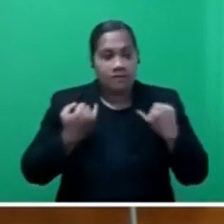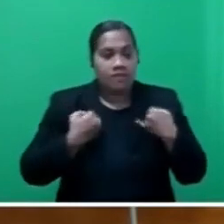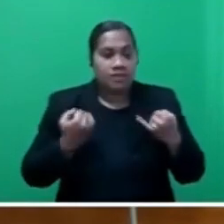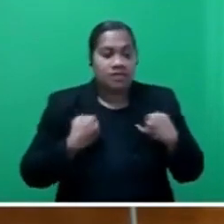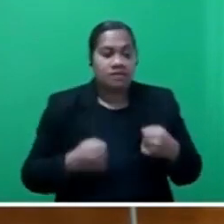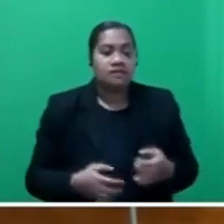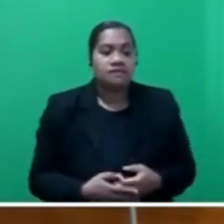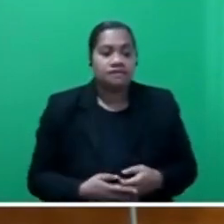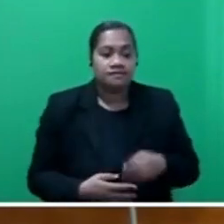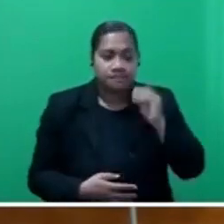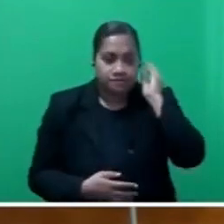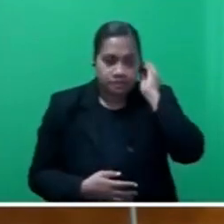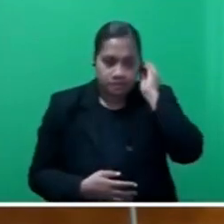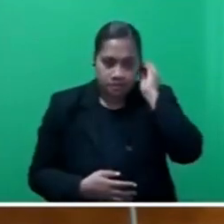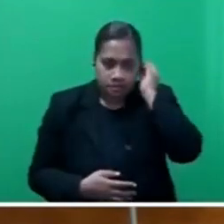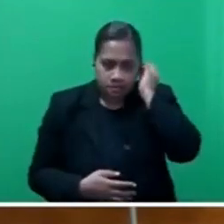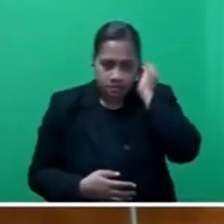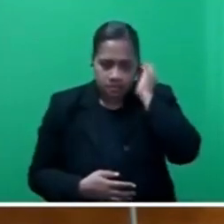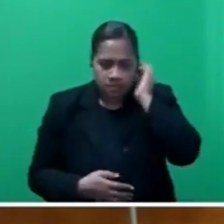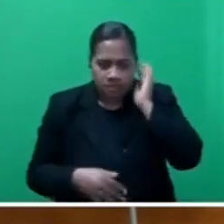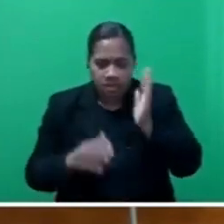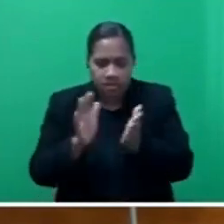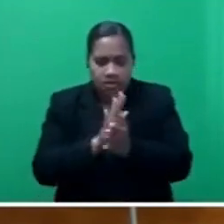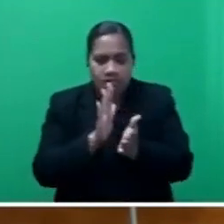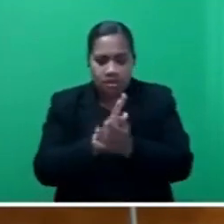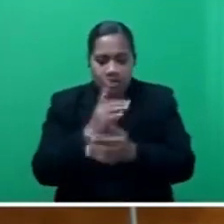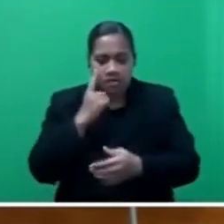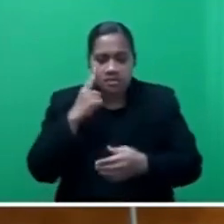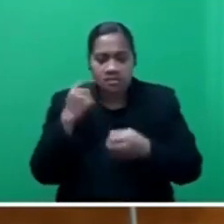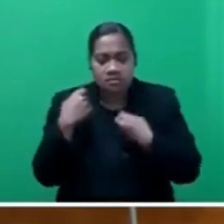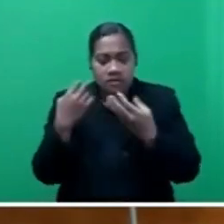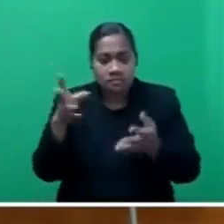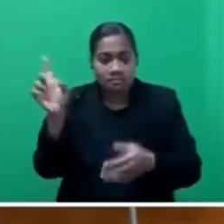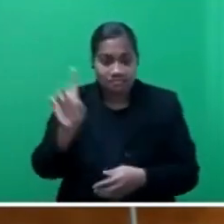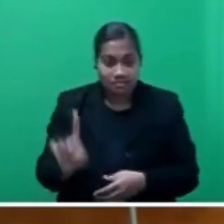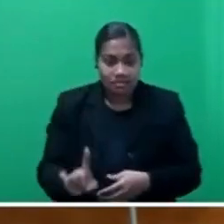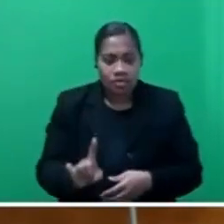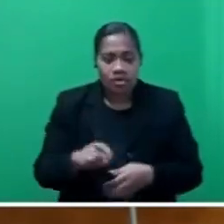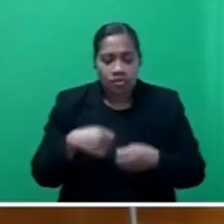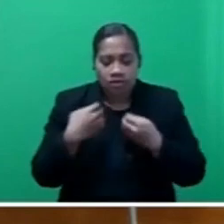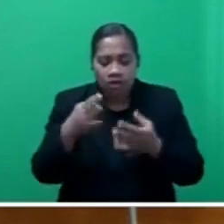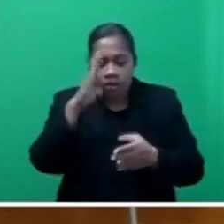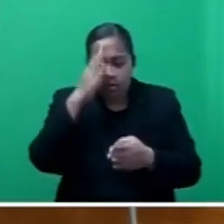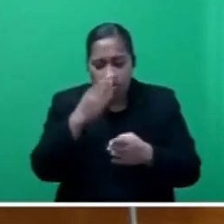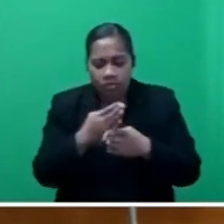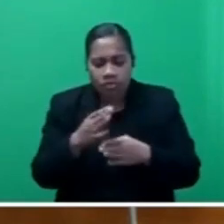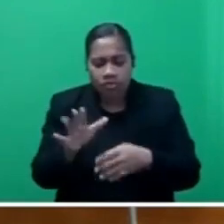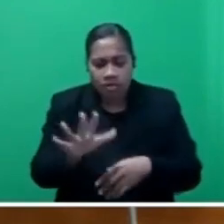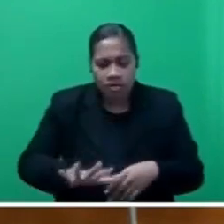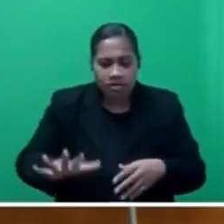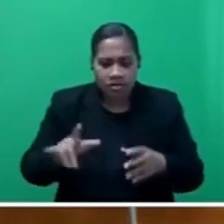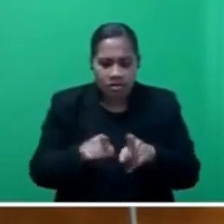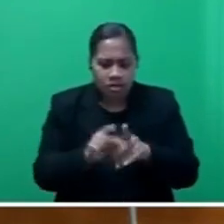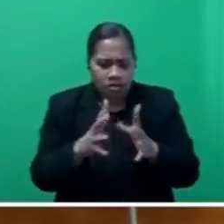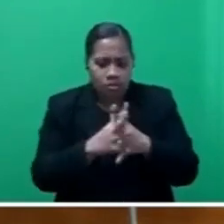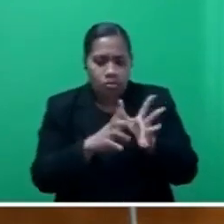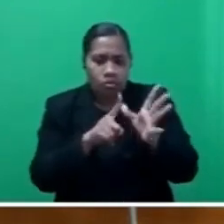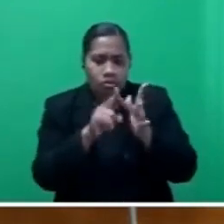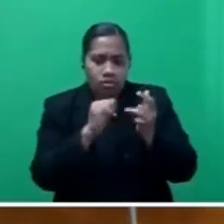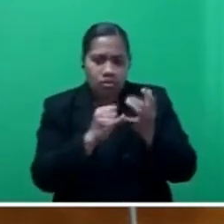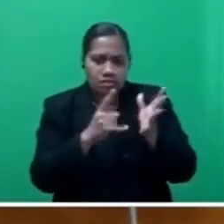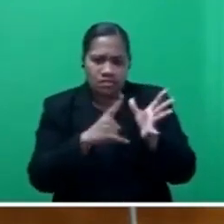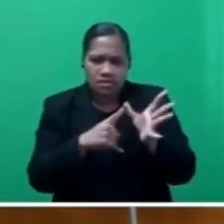I'm happy to see the extension of provision of electricity will be provided, hopefully, to areas like Waisa, Naterumai,